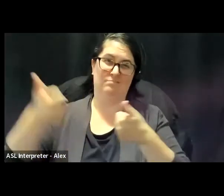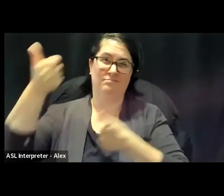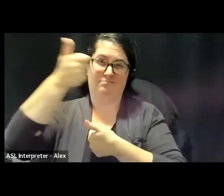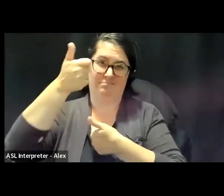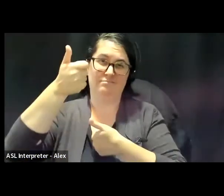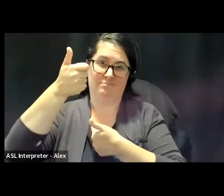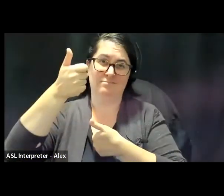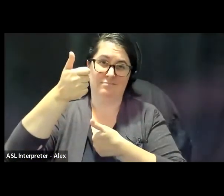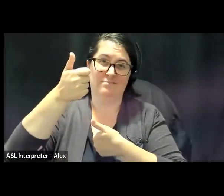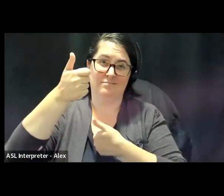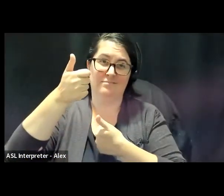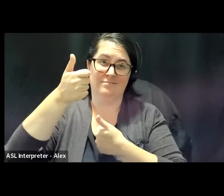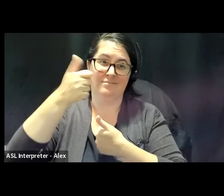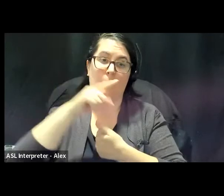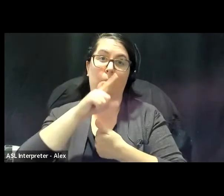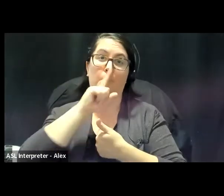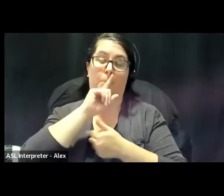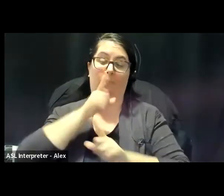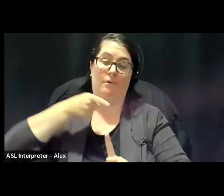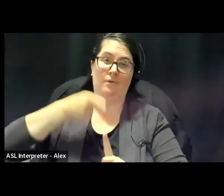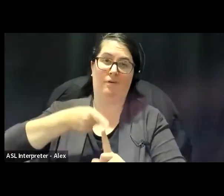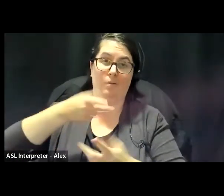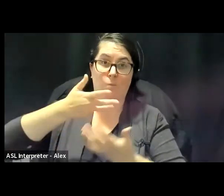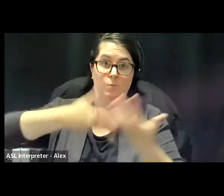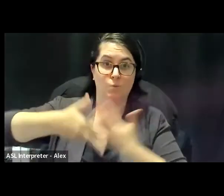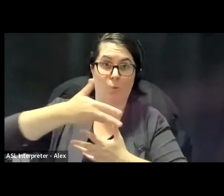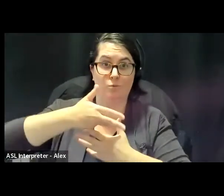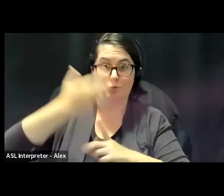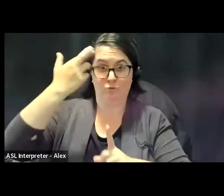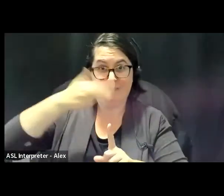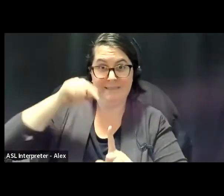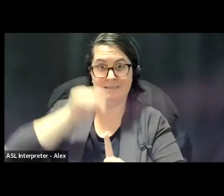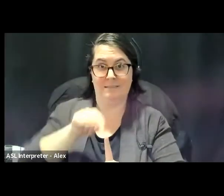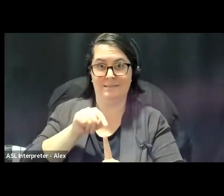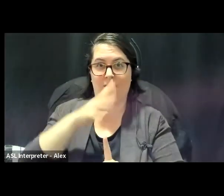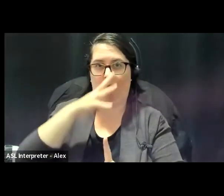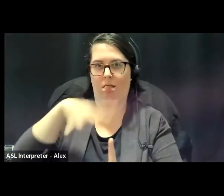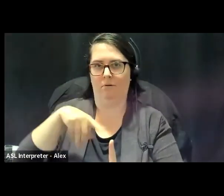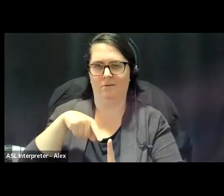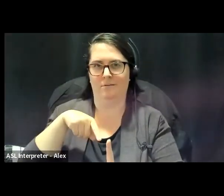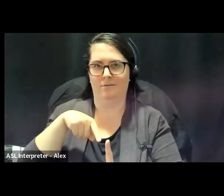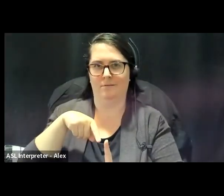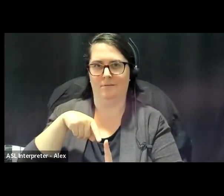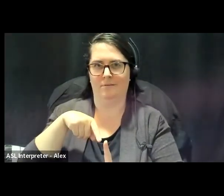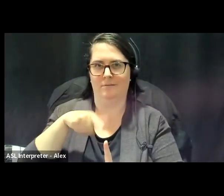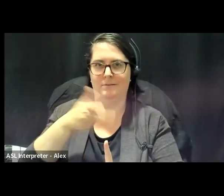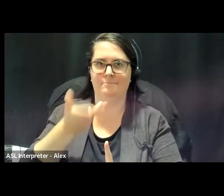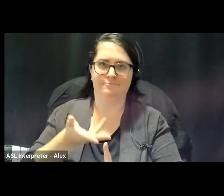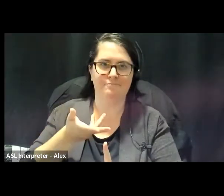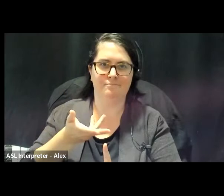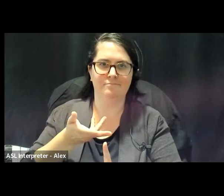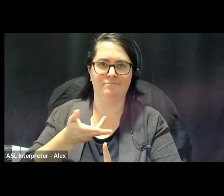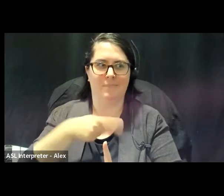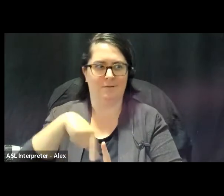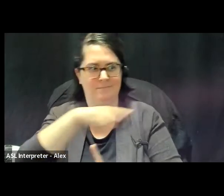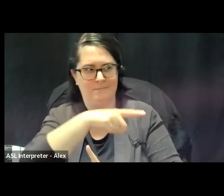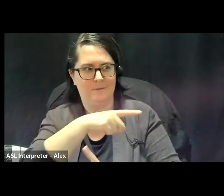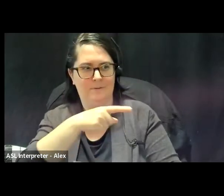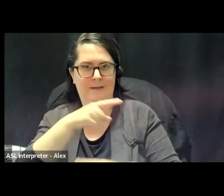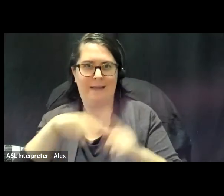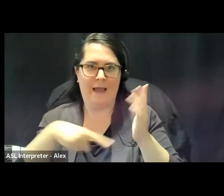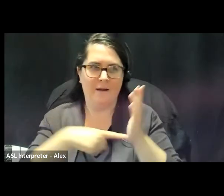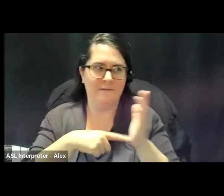without addressing the actual social conditions that created those, you know, unlivable conditions for